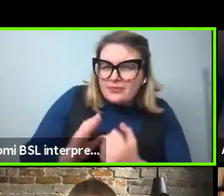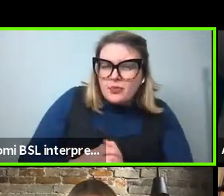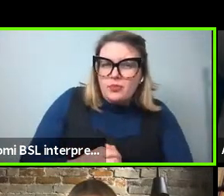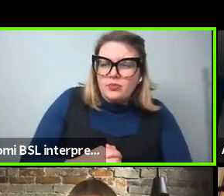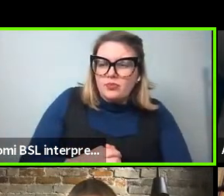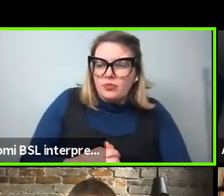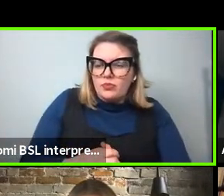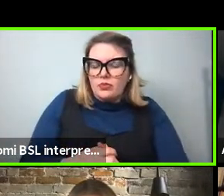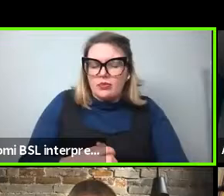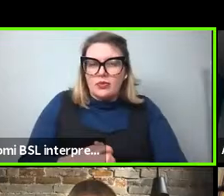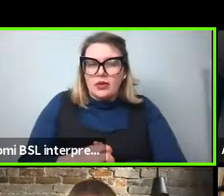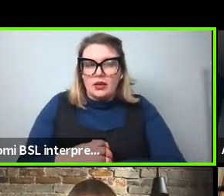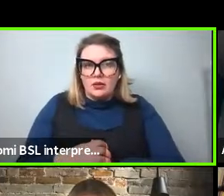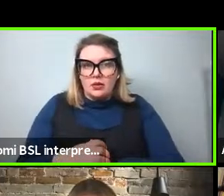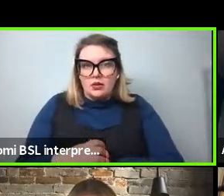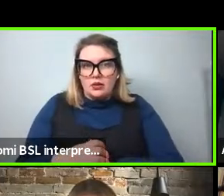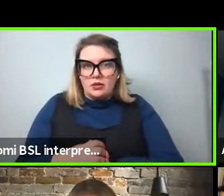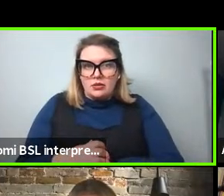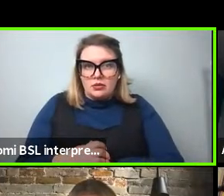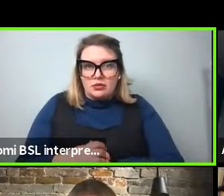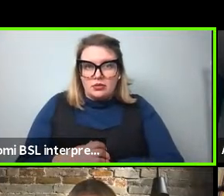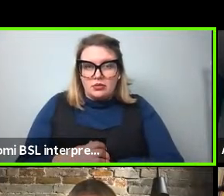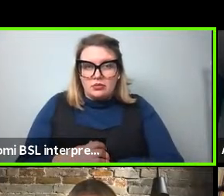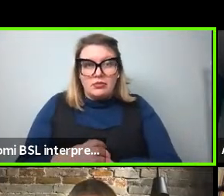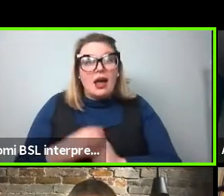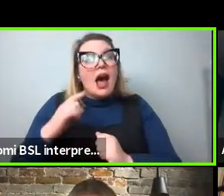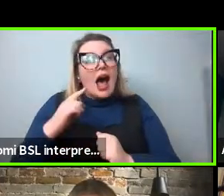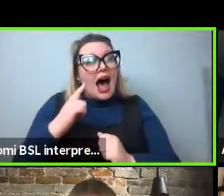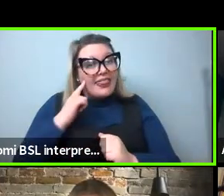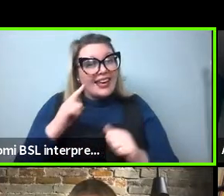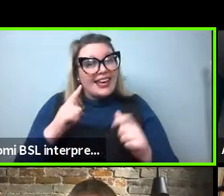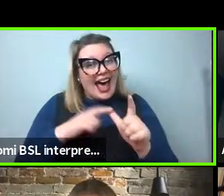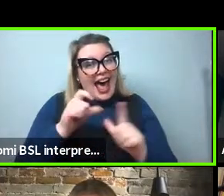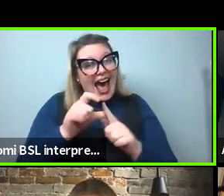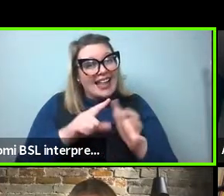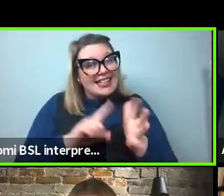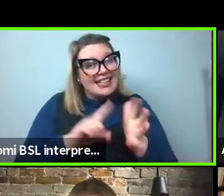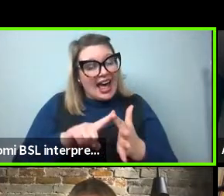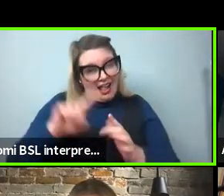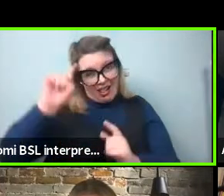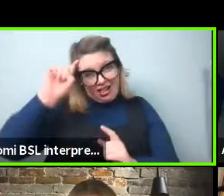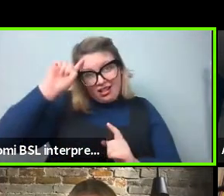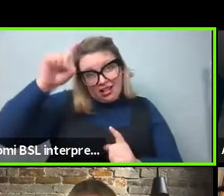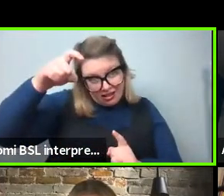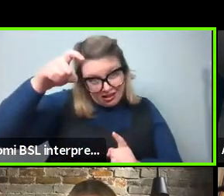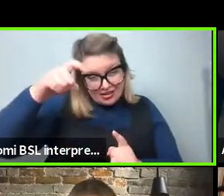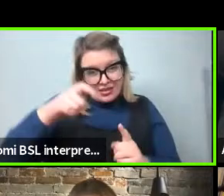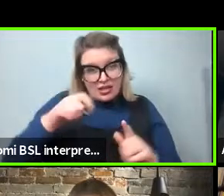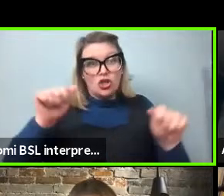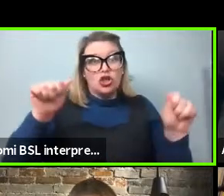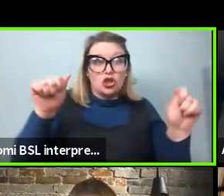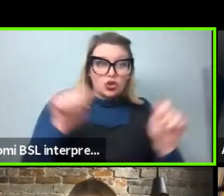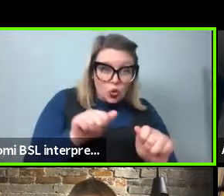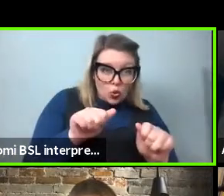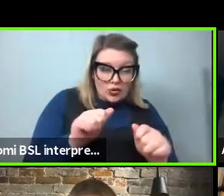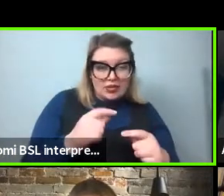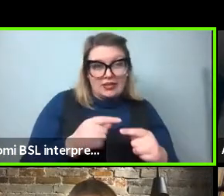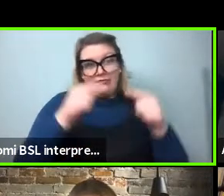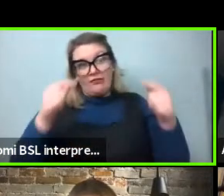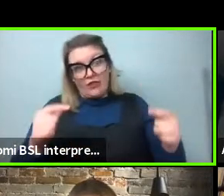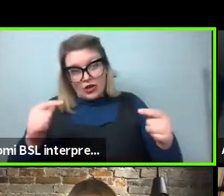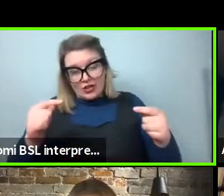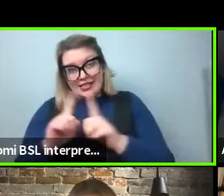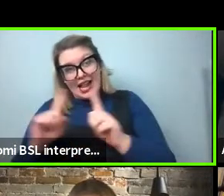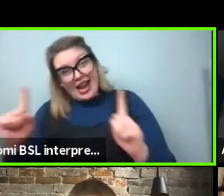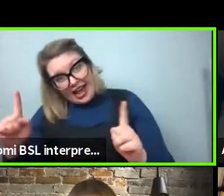uh, the zero that Adele mentioned and the shortness versus length that you talked about. You talked about